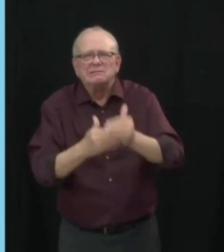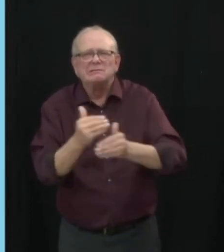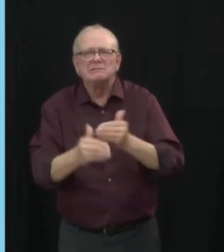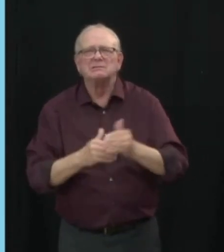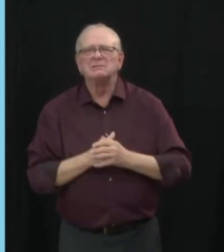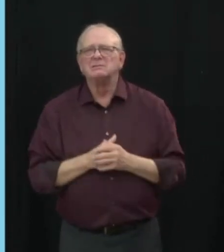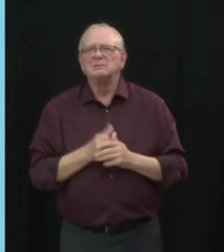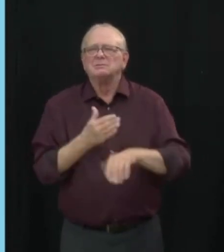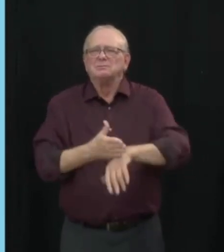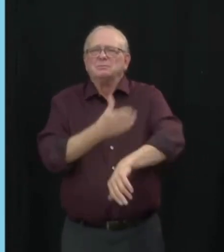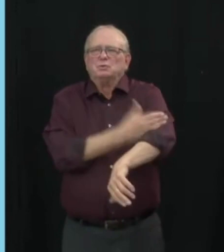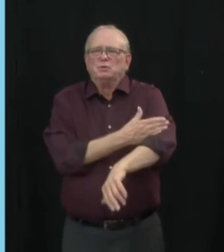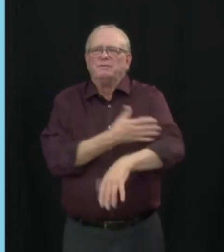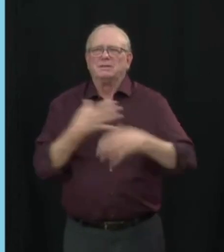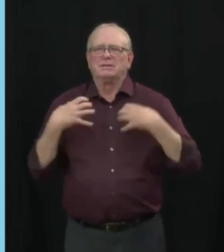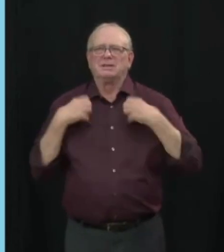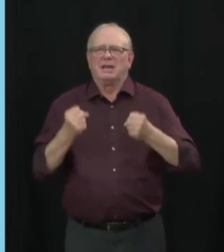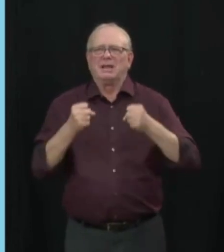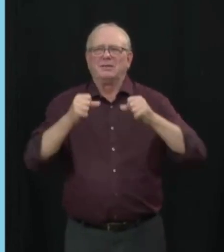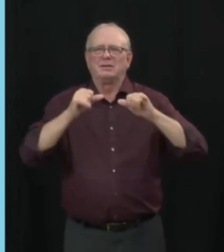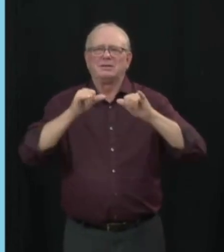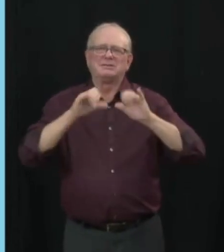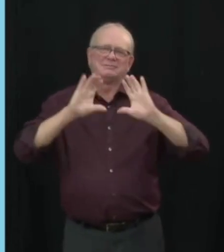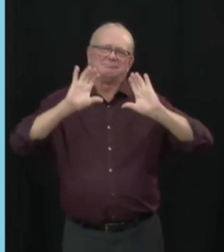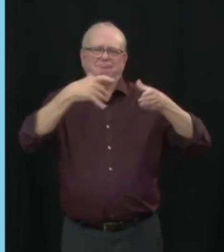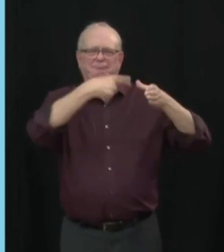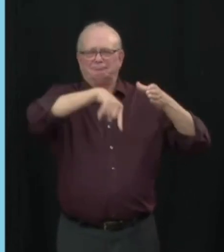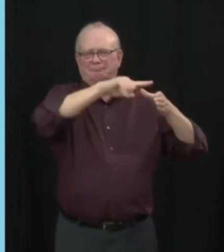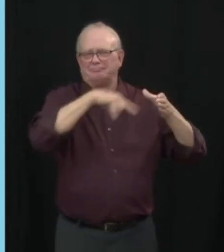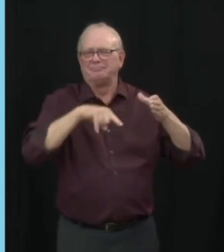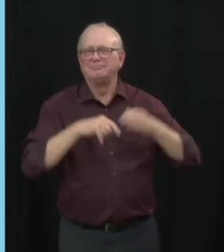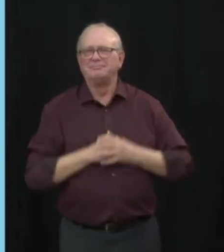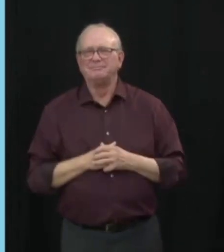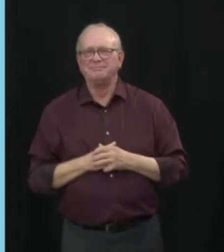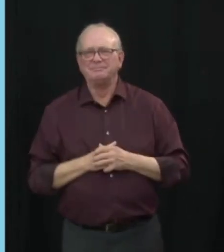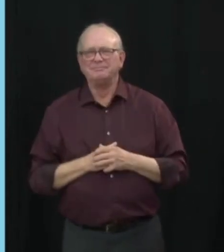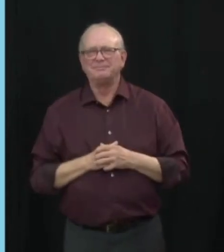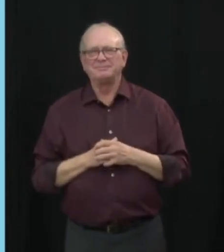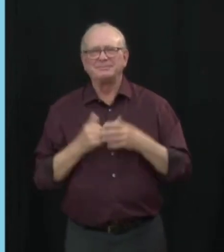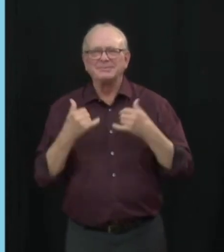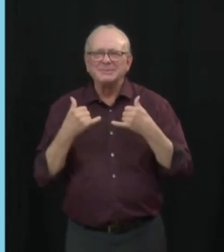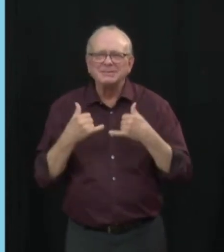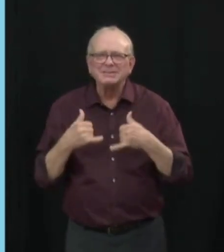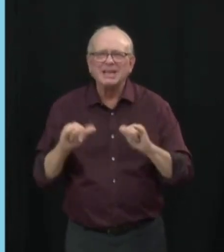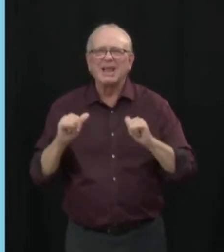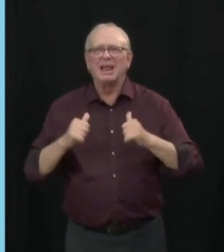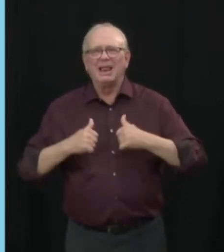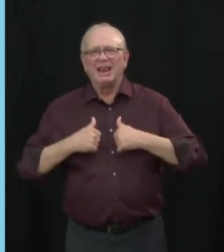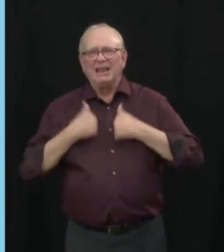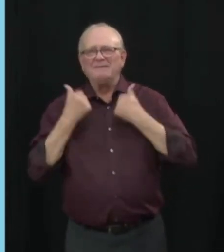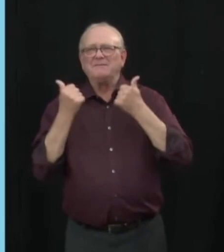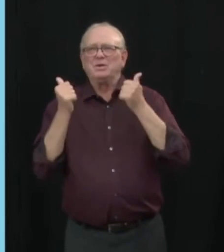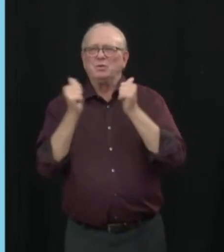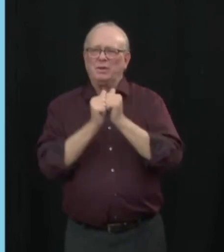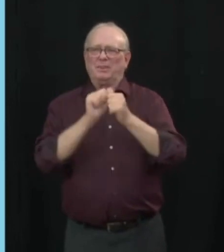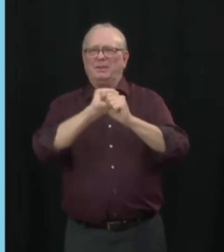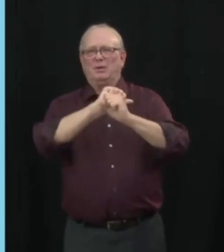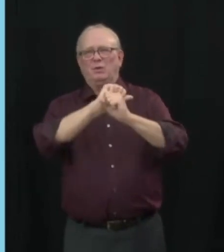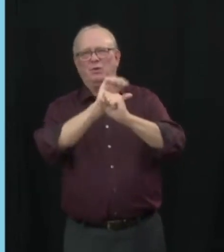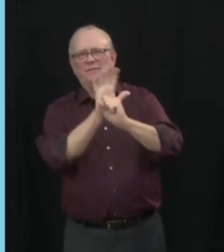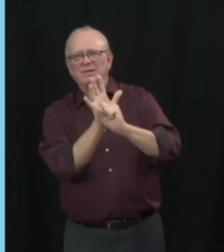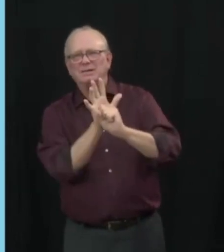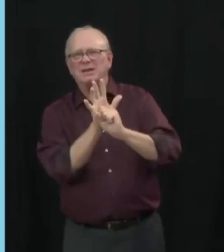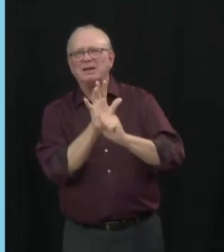current BA2 wave and then continue to build capacity so that, you we can, quite frankly, normalize. And